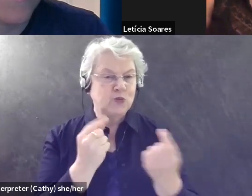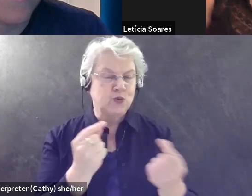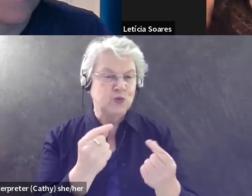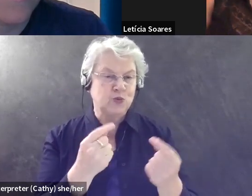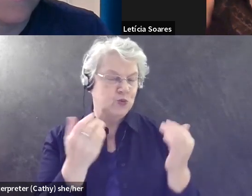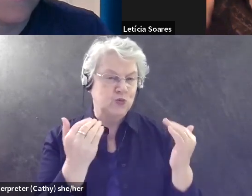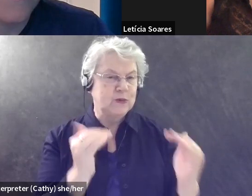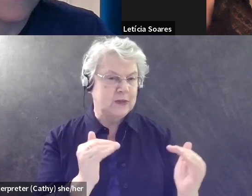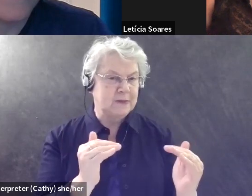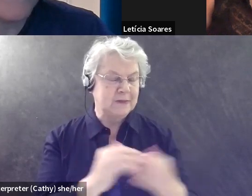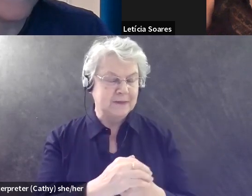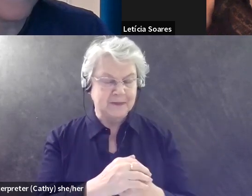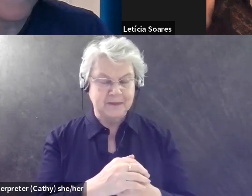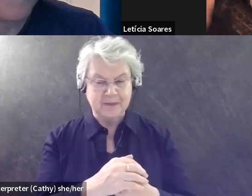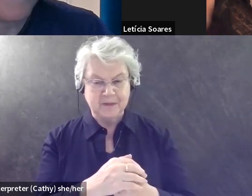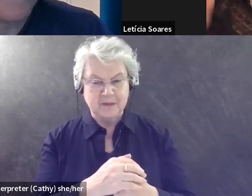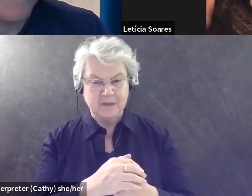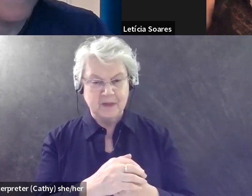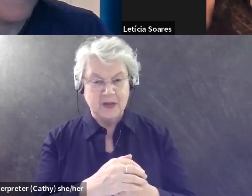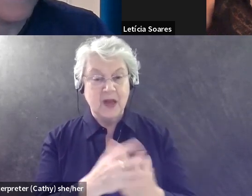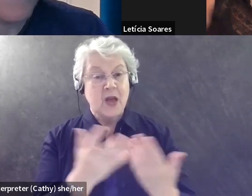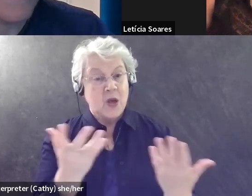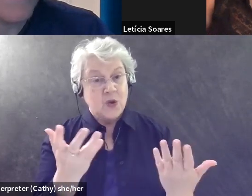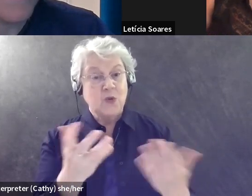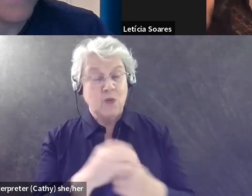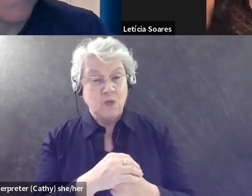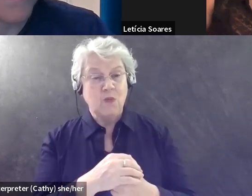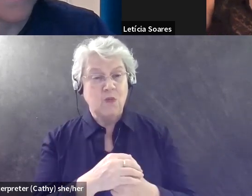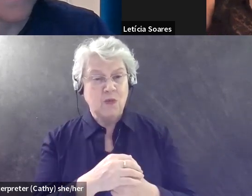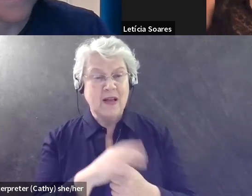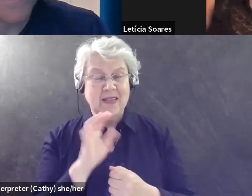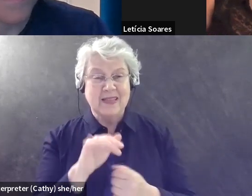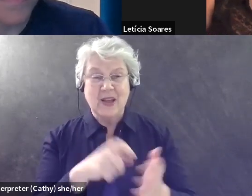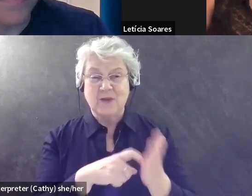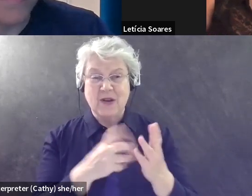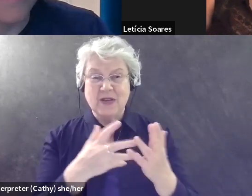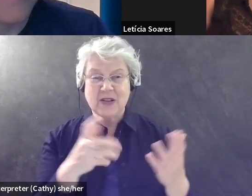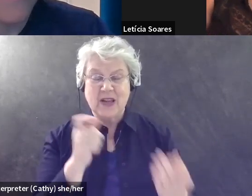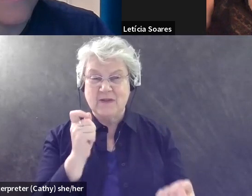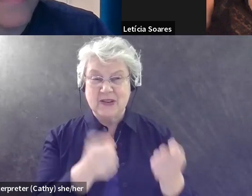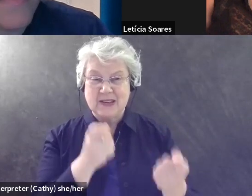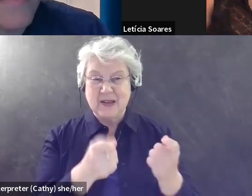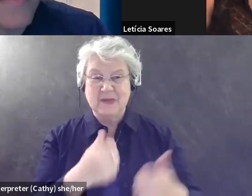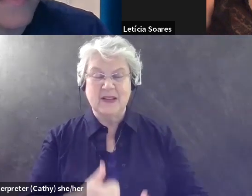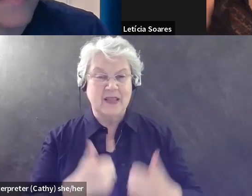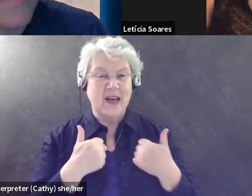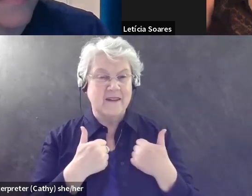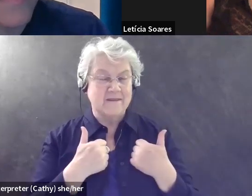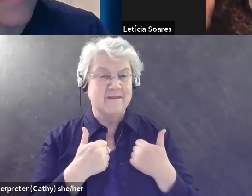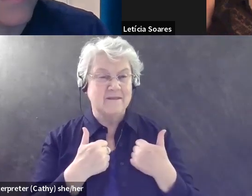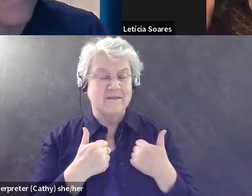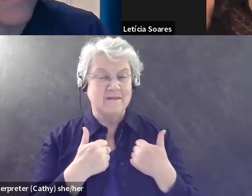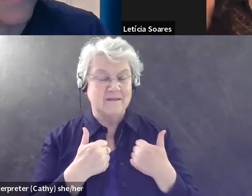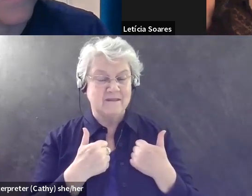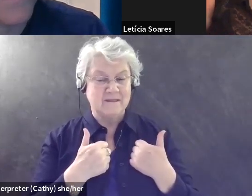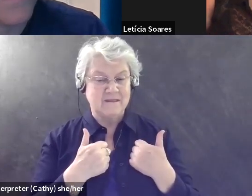Um, so that just takes a lot of, uh, you know, adapting, uh, your life, um, in so,